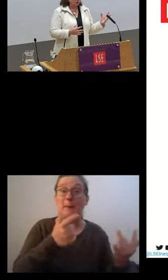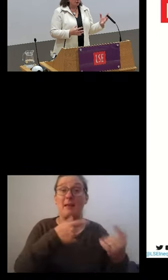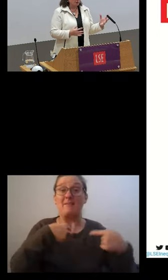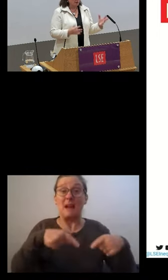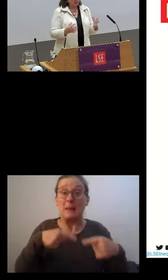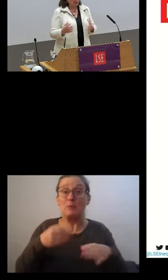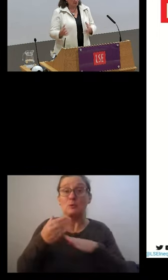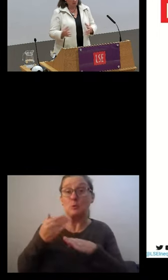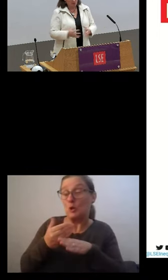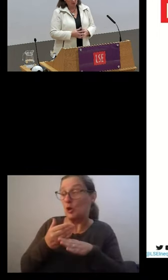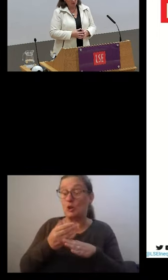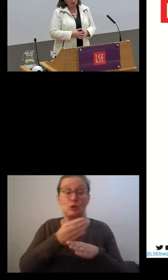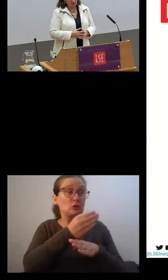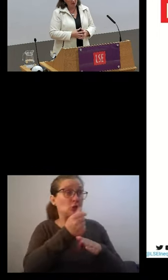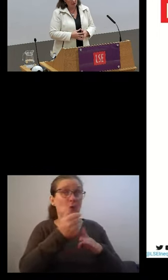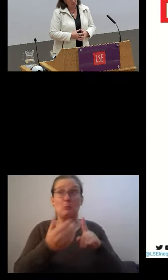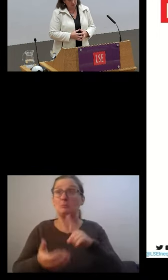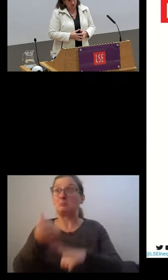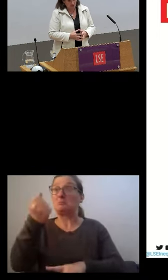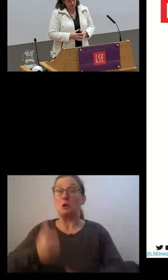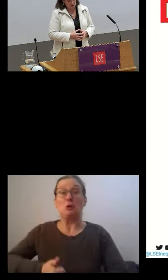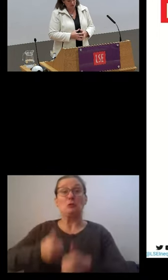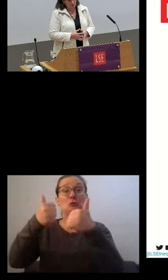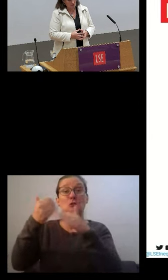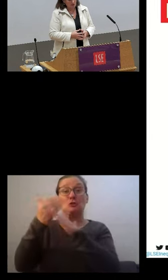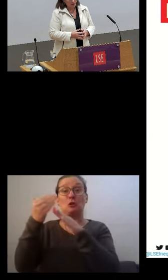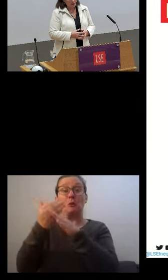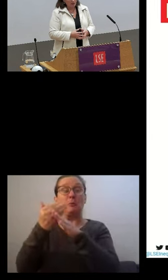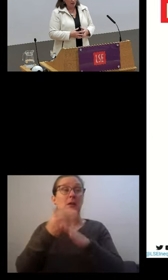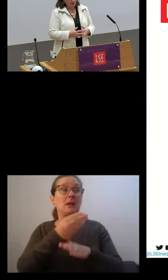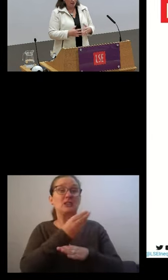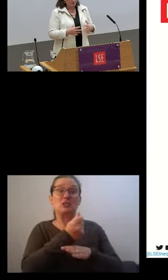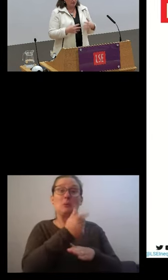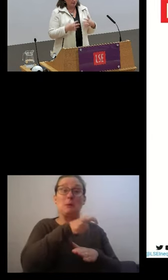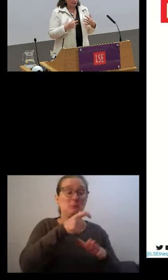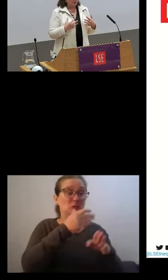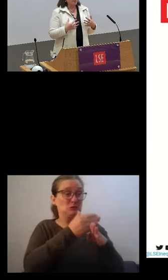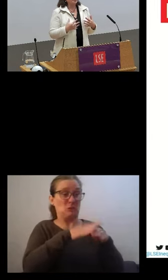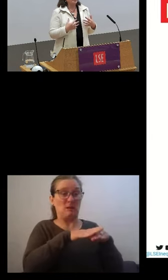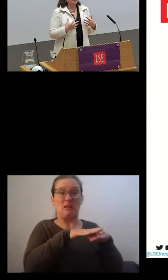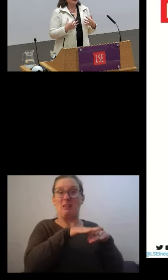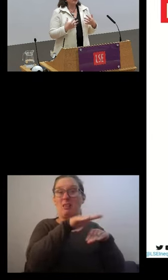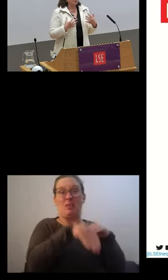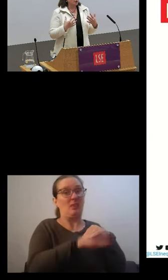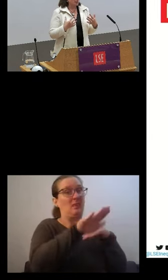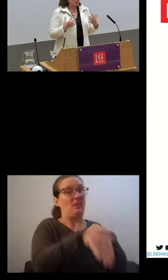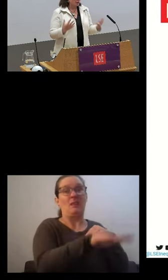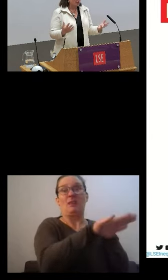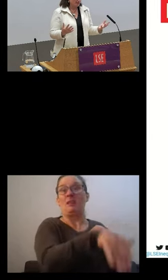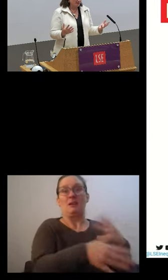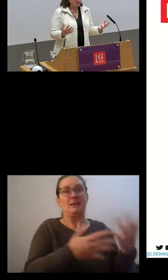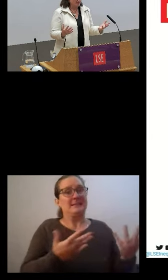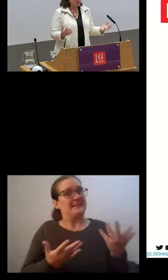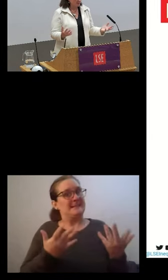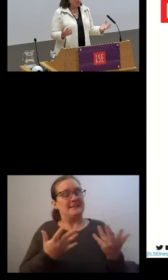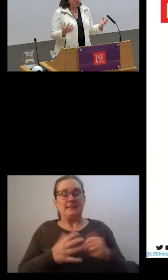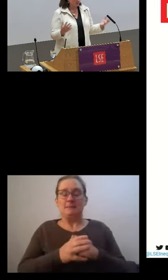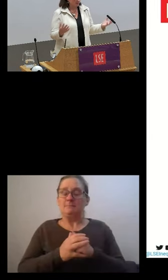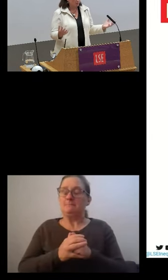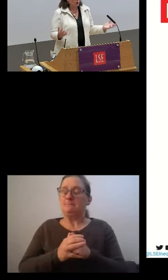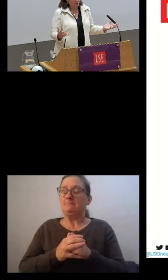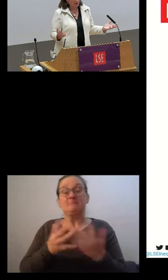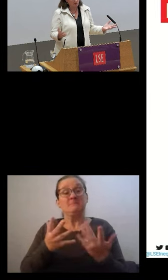terribly good jobs and there are people with terribly precarious jobs. And if you think about the fact that we spend most of our time